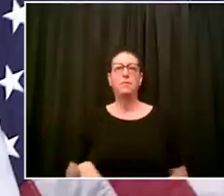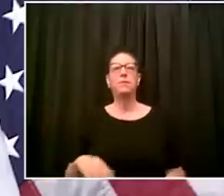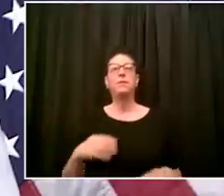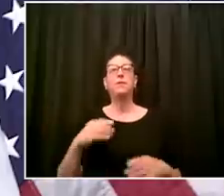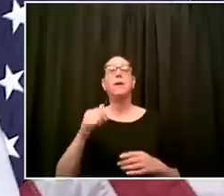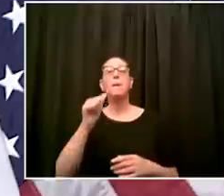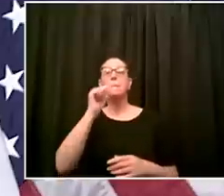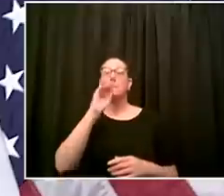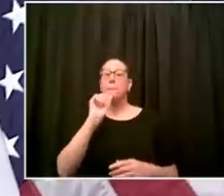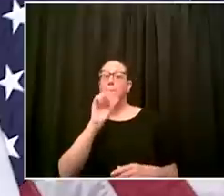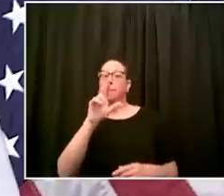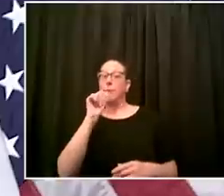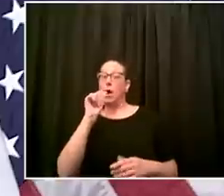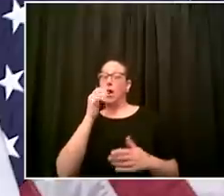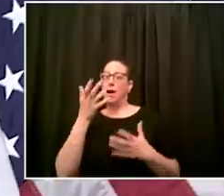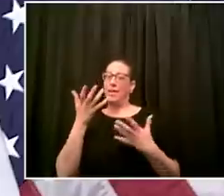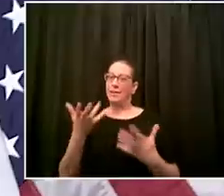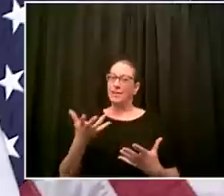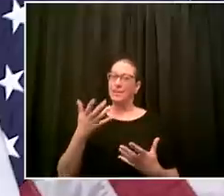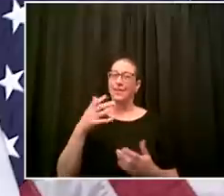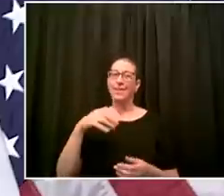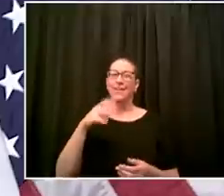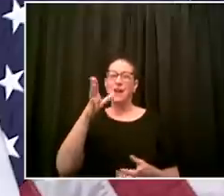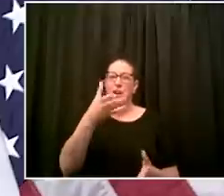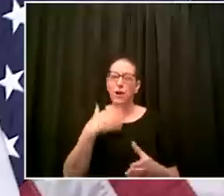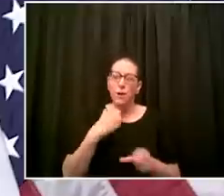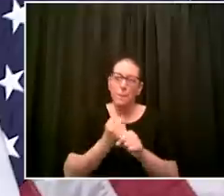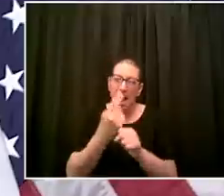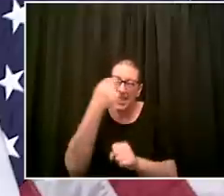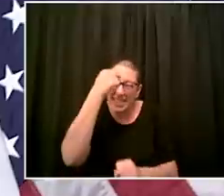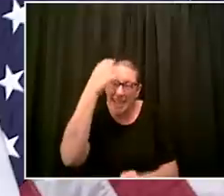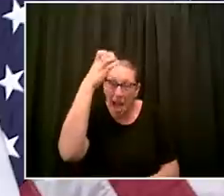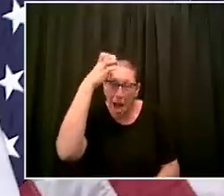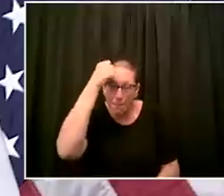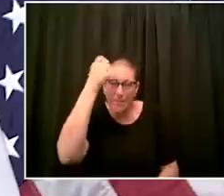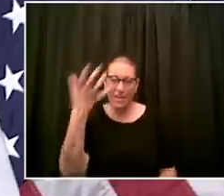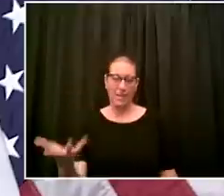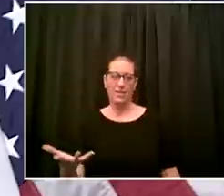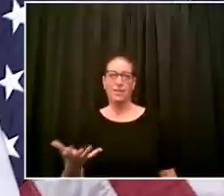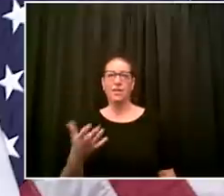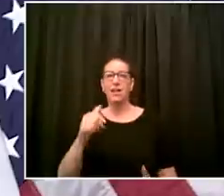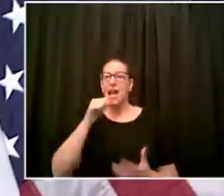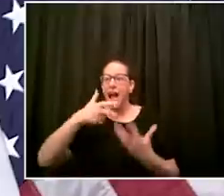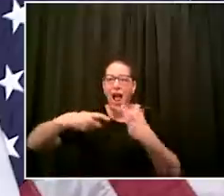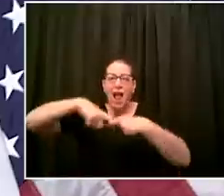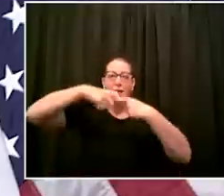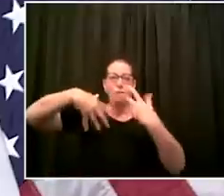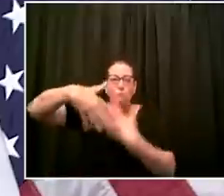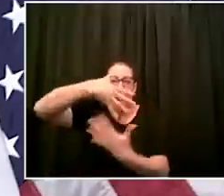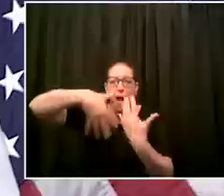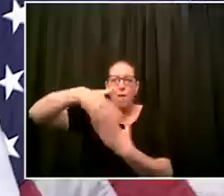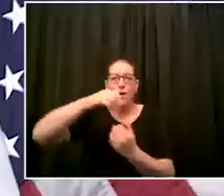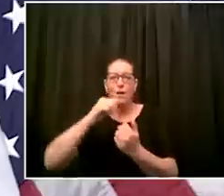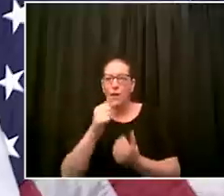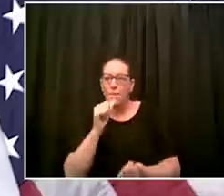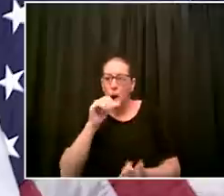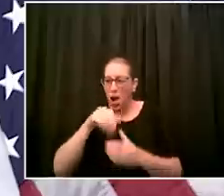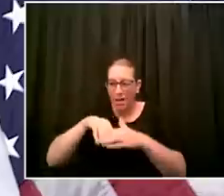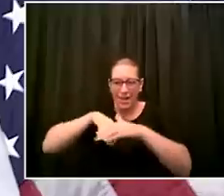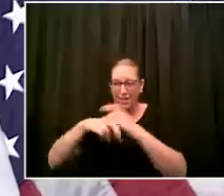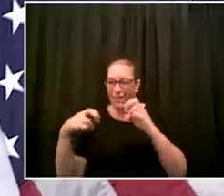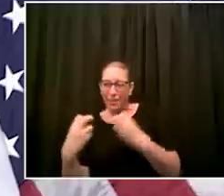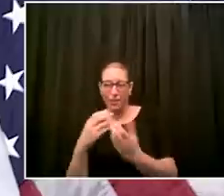you know don't congregate what did i say about the nypd the nypd is not going to give